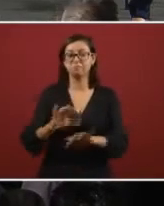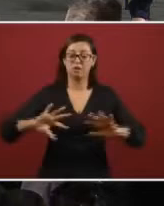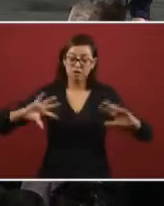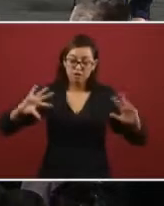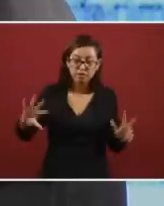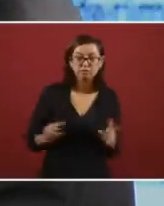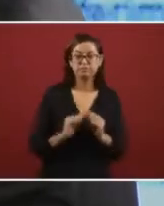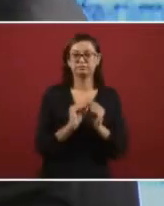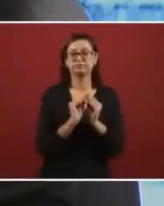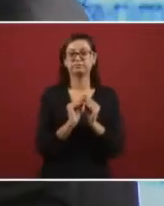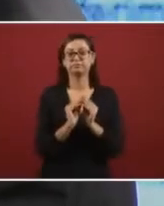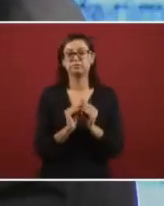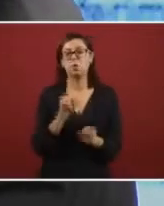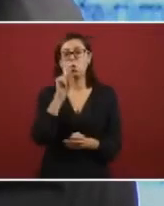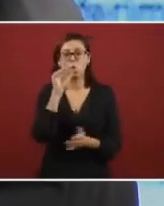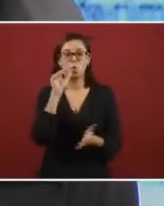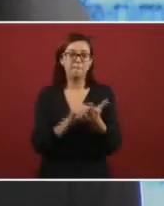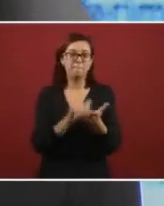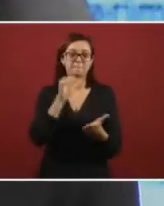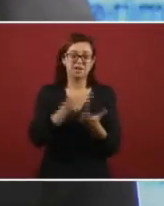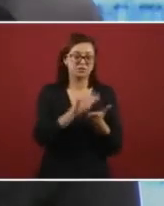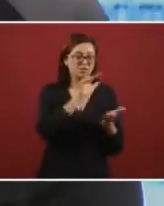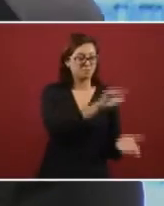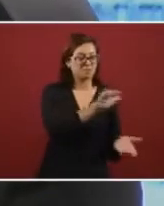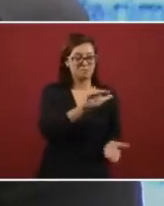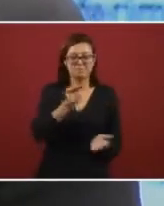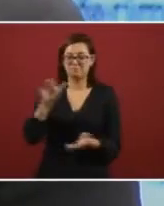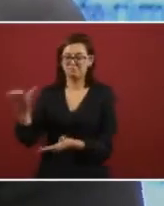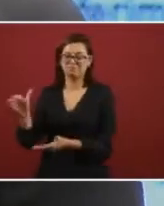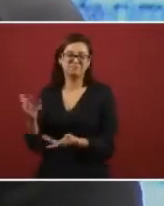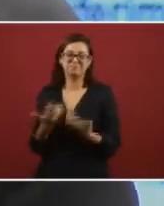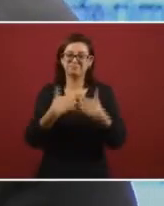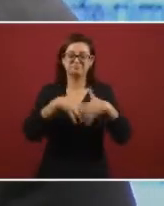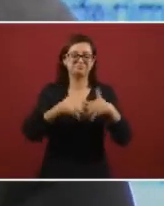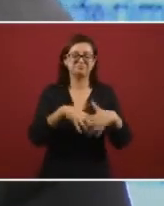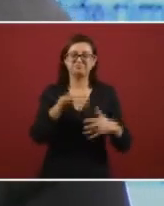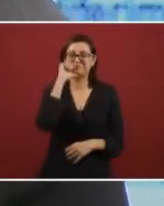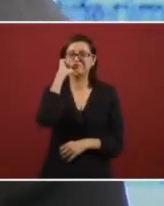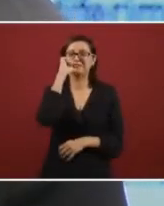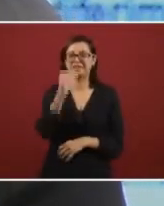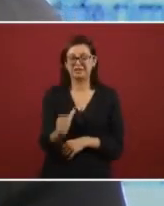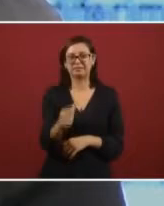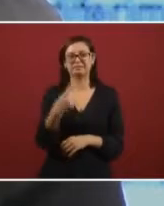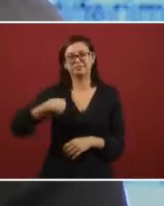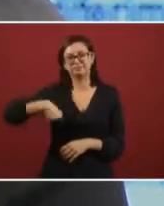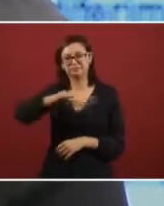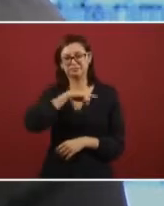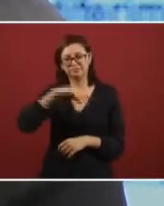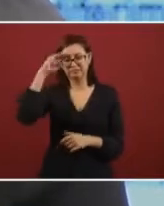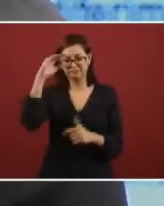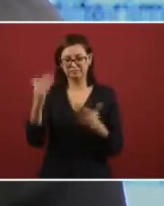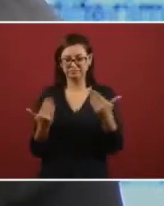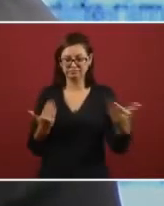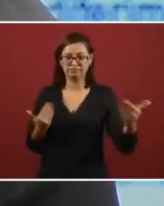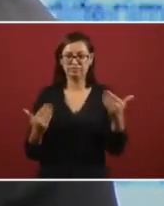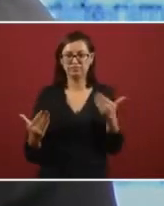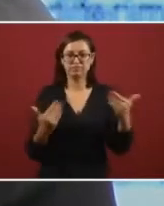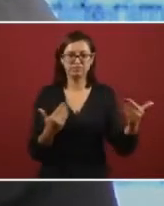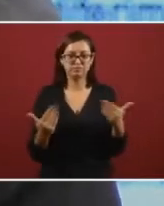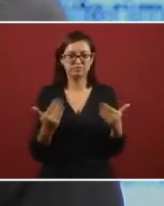that's three hundred and-six thousand so that'll be about a million barrels so if we take a median to that we'll uh